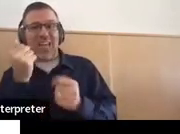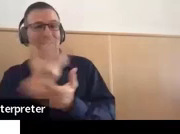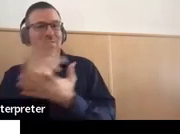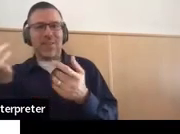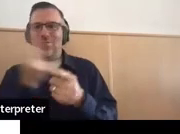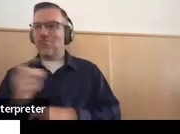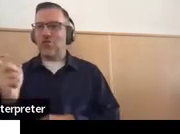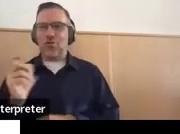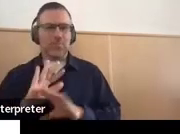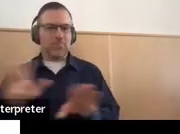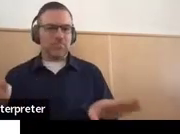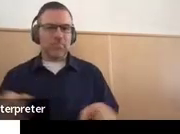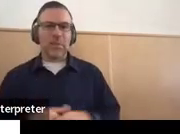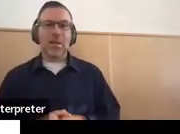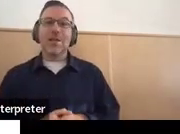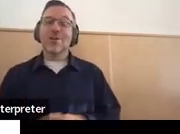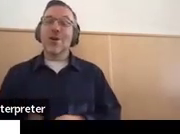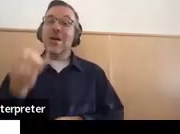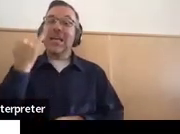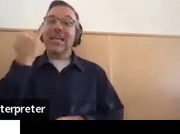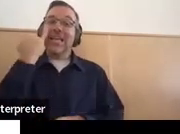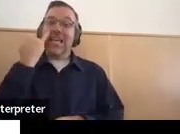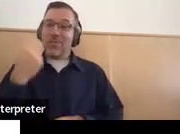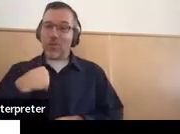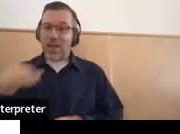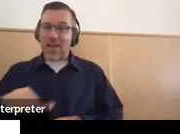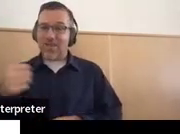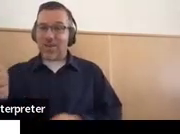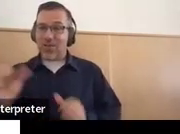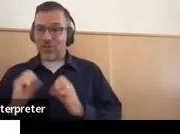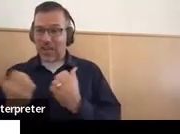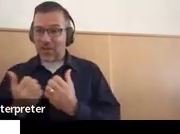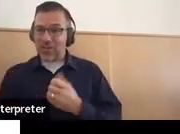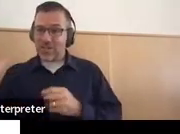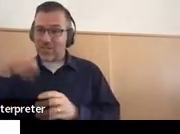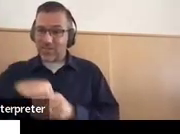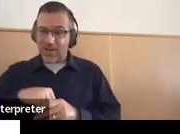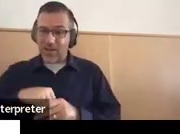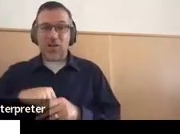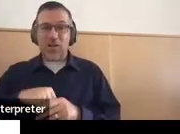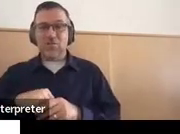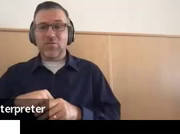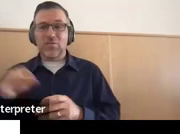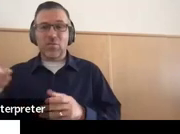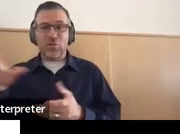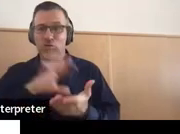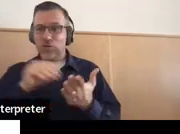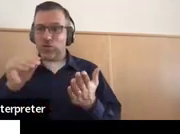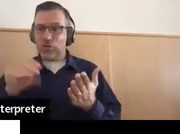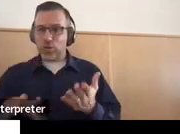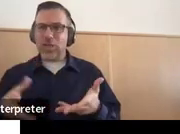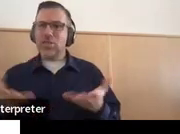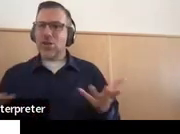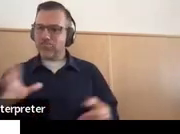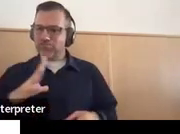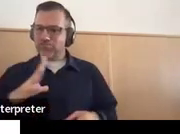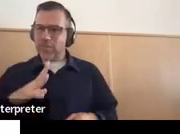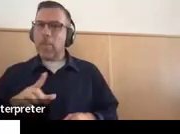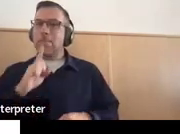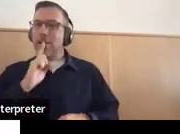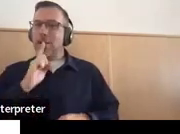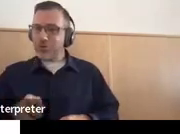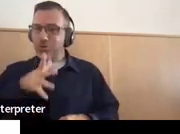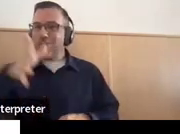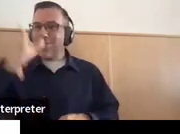have other agencies that are involved in transition work for your students, you need to make sure you have parental consent to